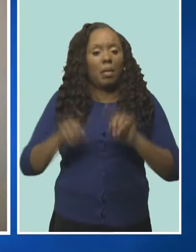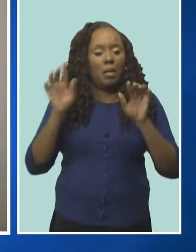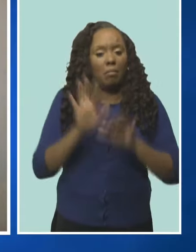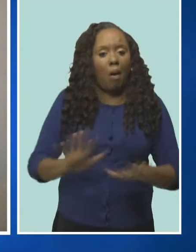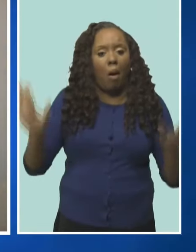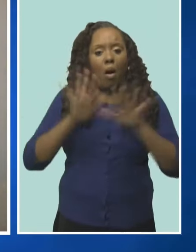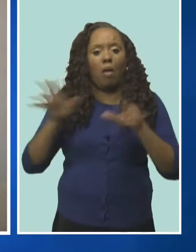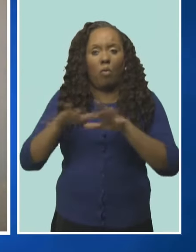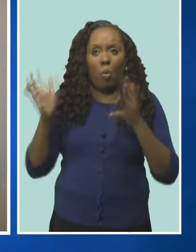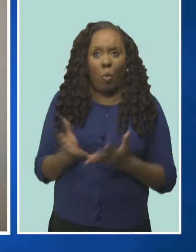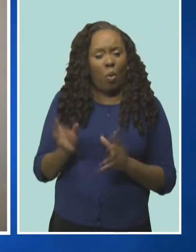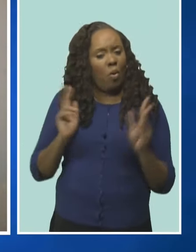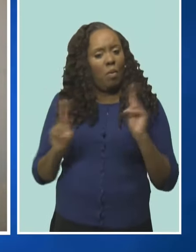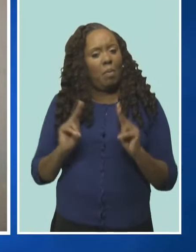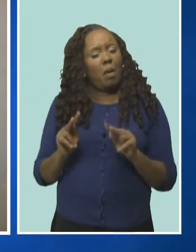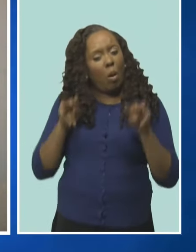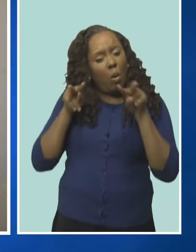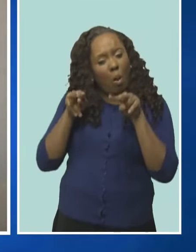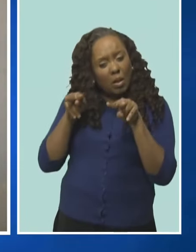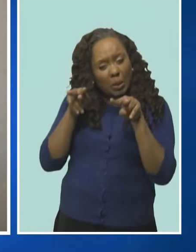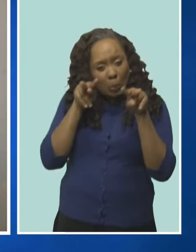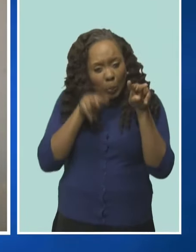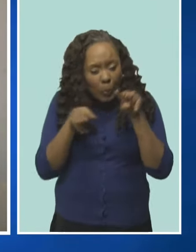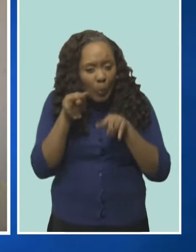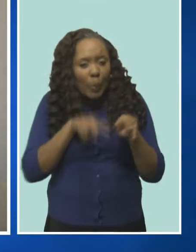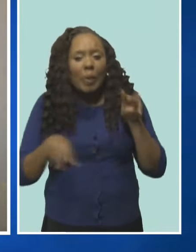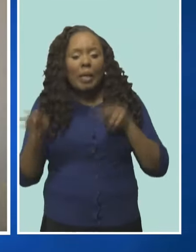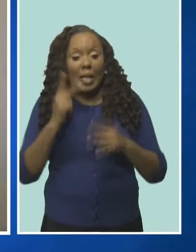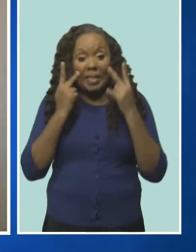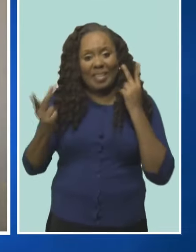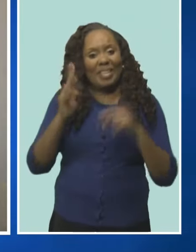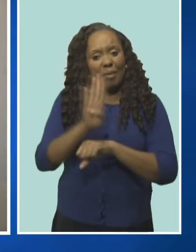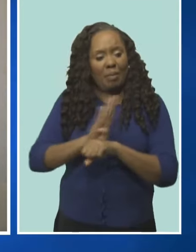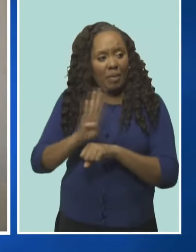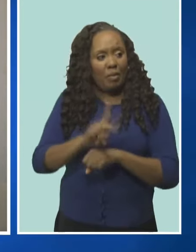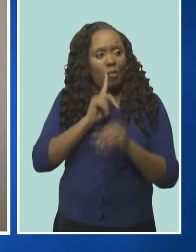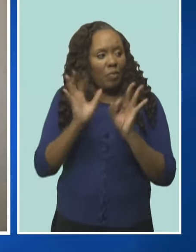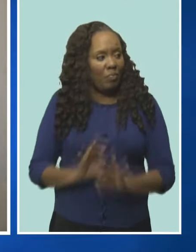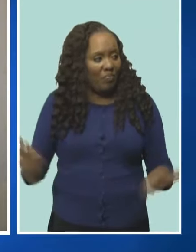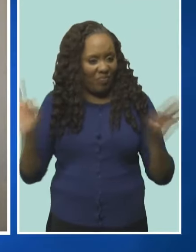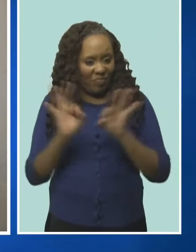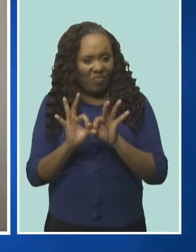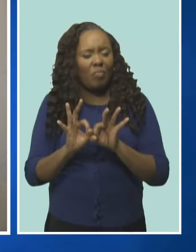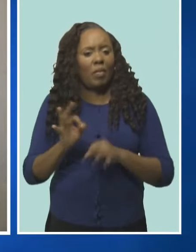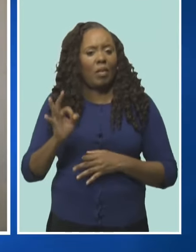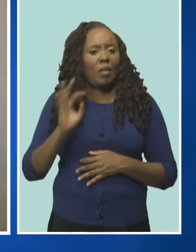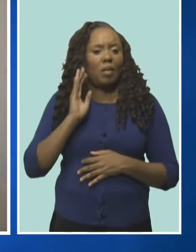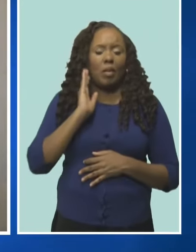world because they do want to sample what Barbados has to offer. And I think it's very important that hopefully we do start